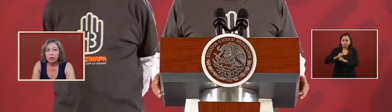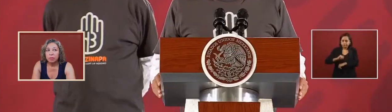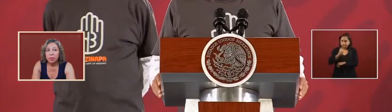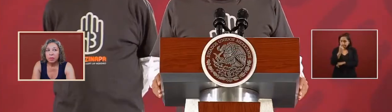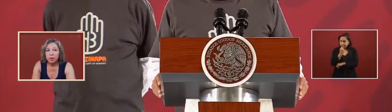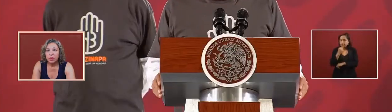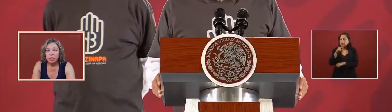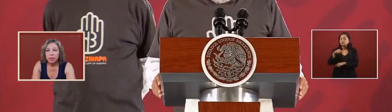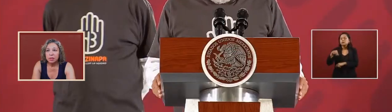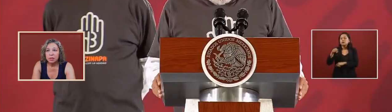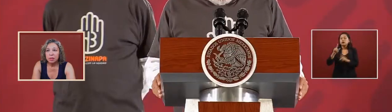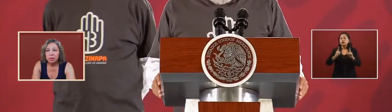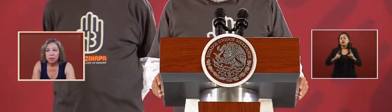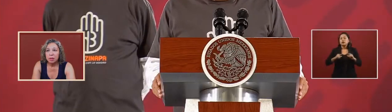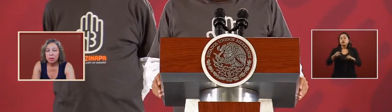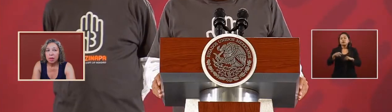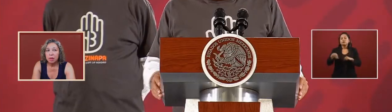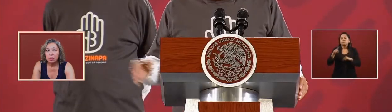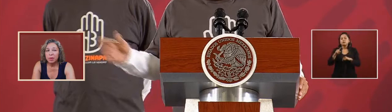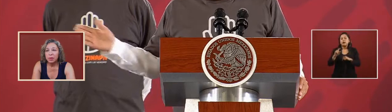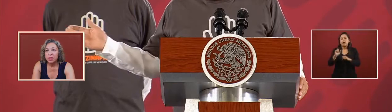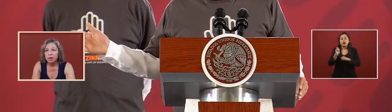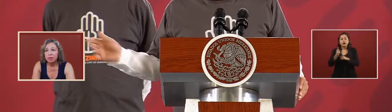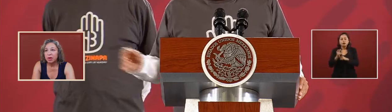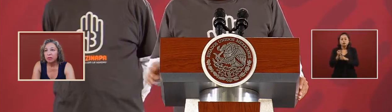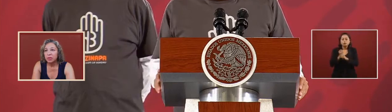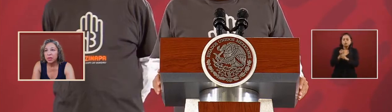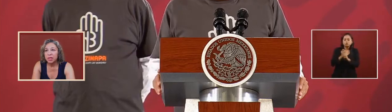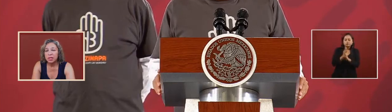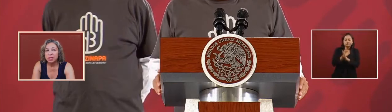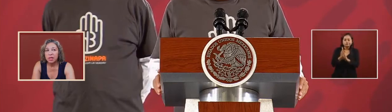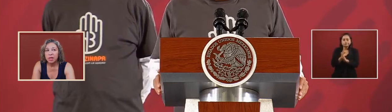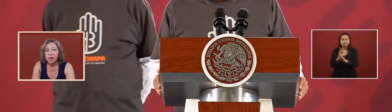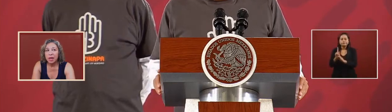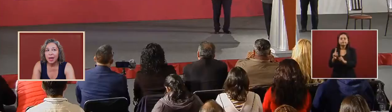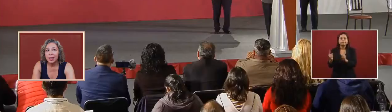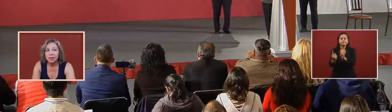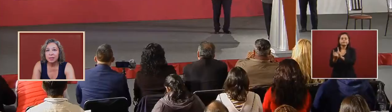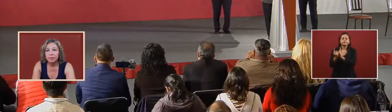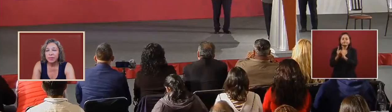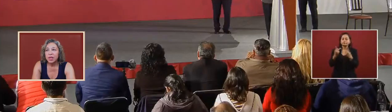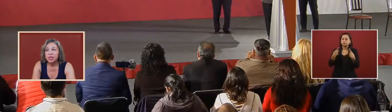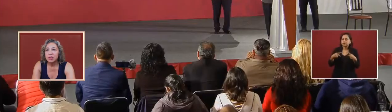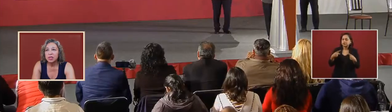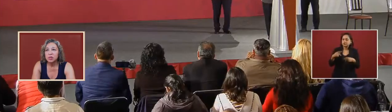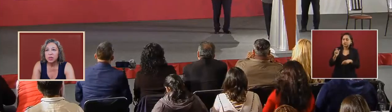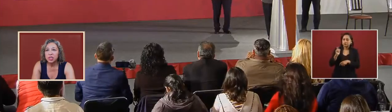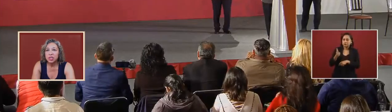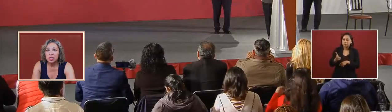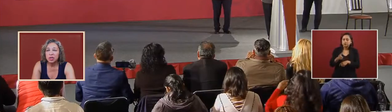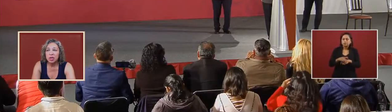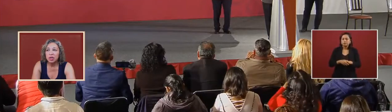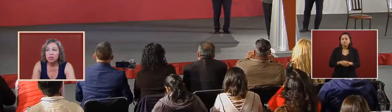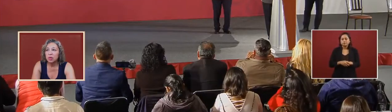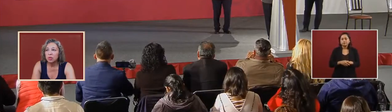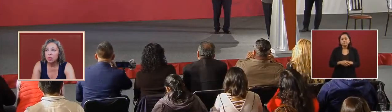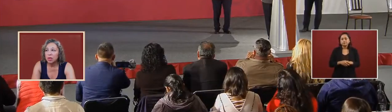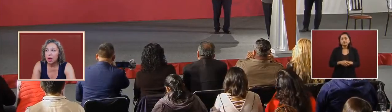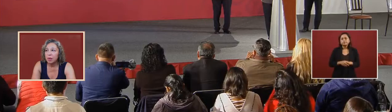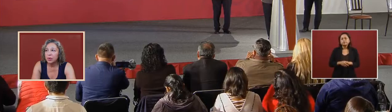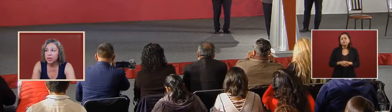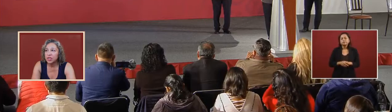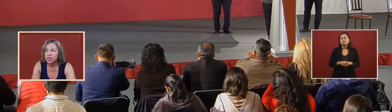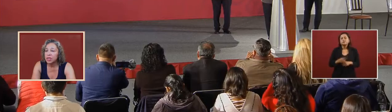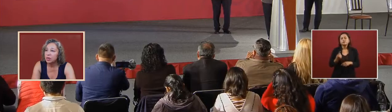for people that people that are involved with these acts so this was just so that you'll know